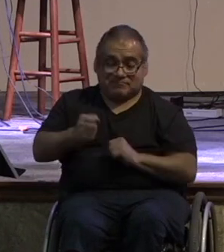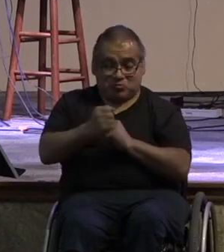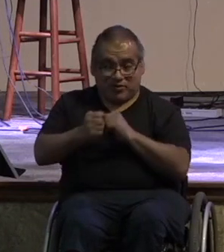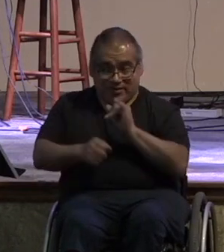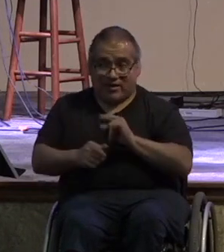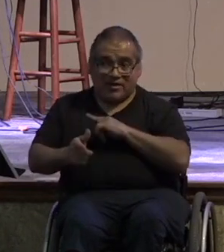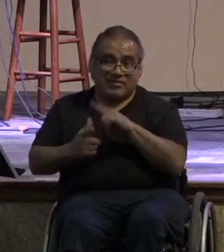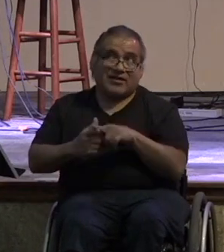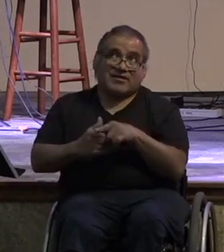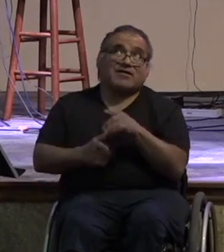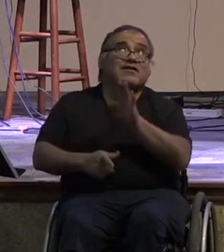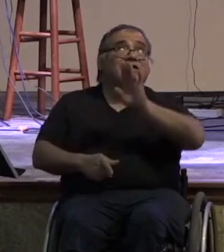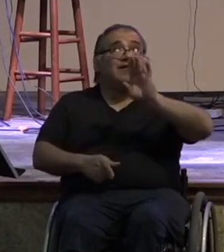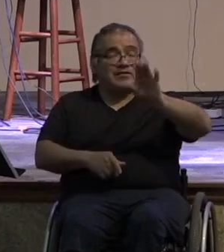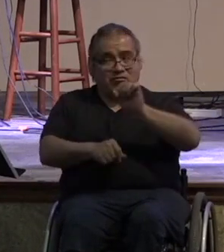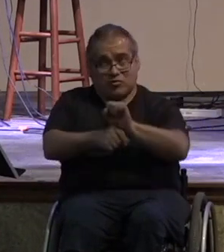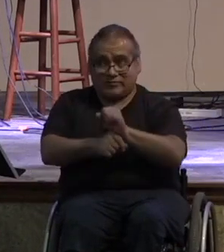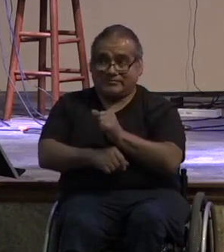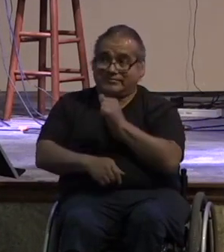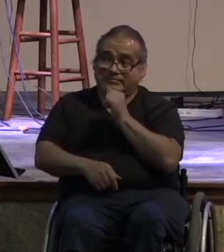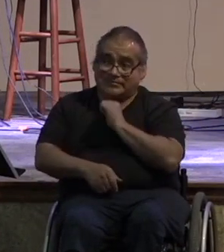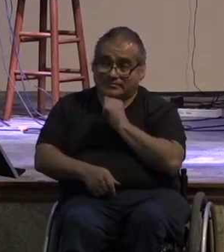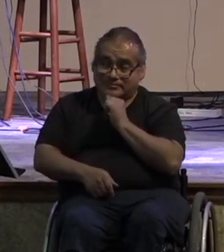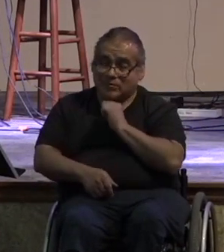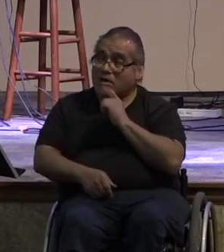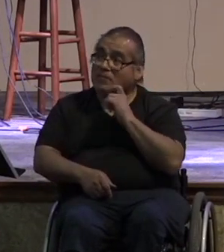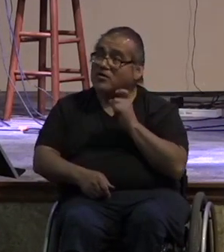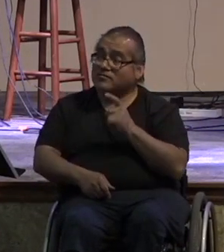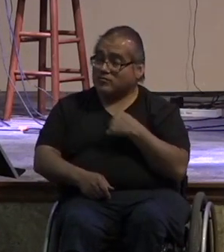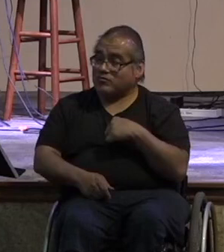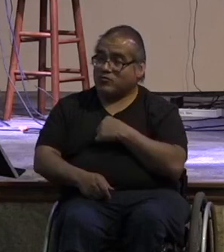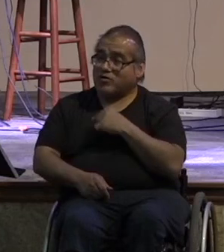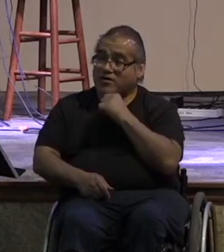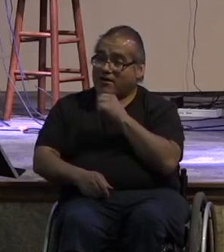right it may not be as effective if we don't support the mission